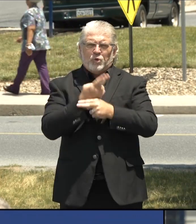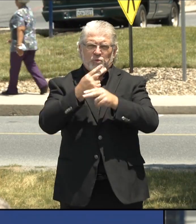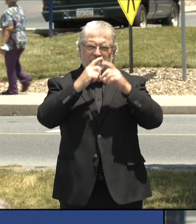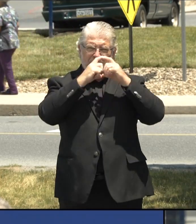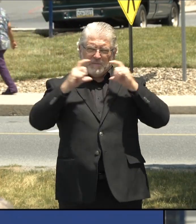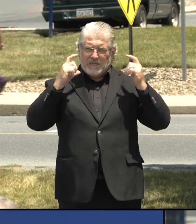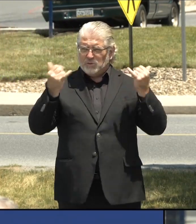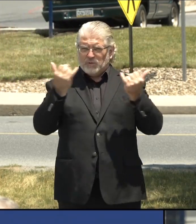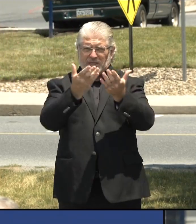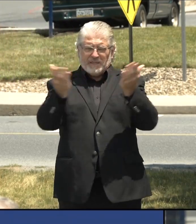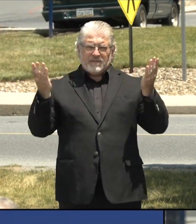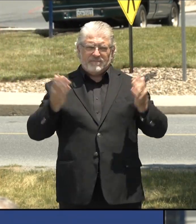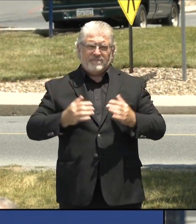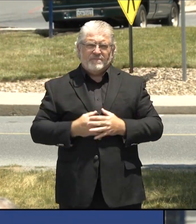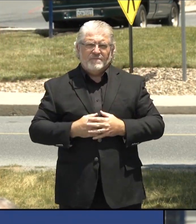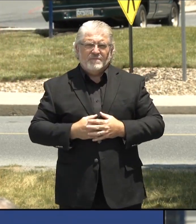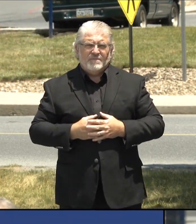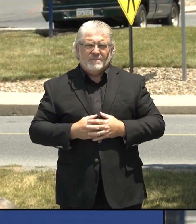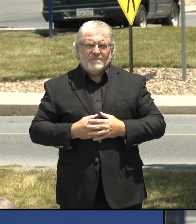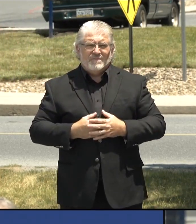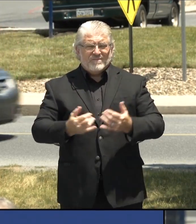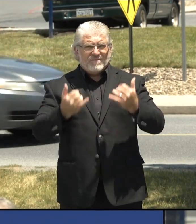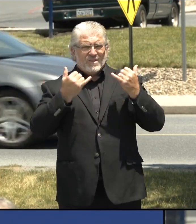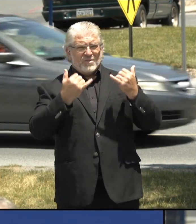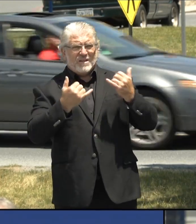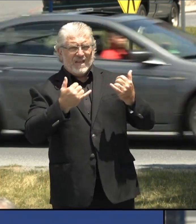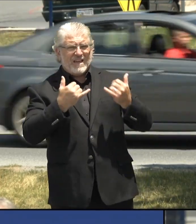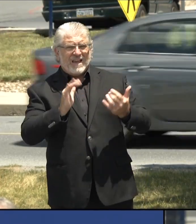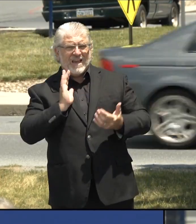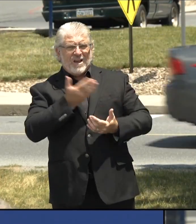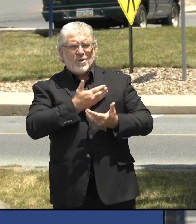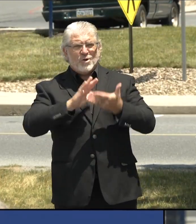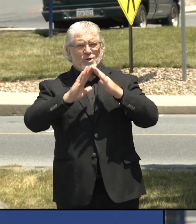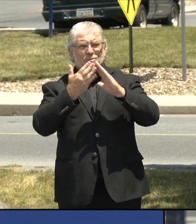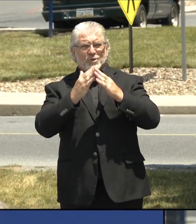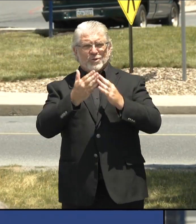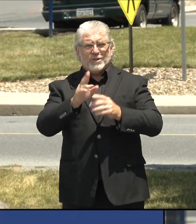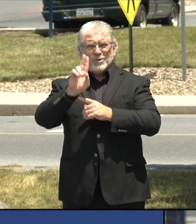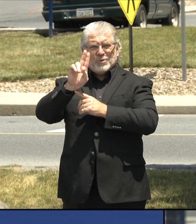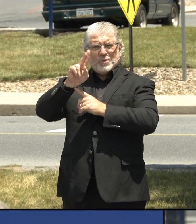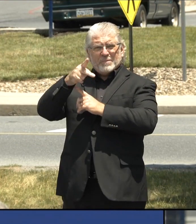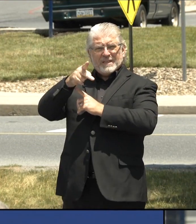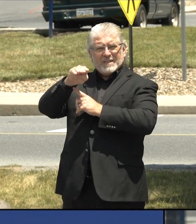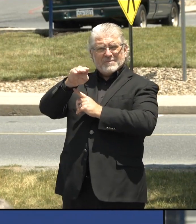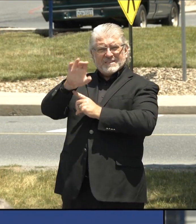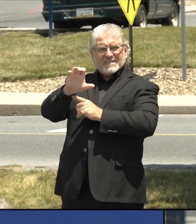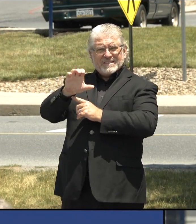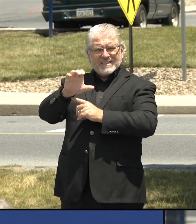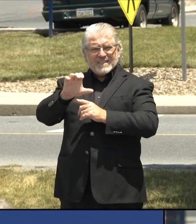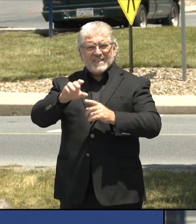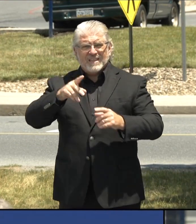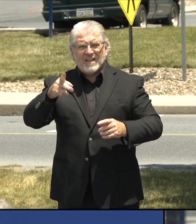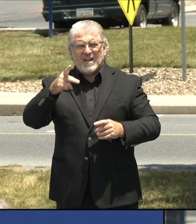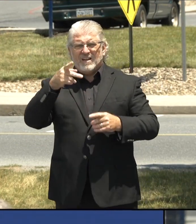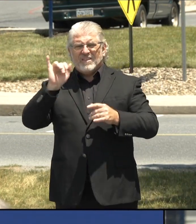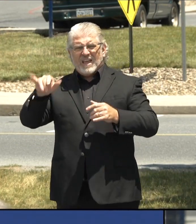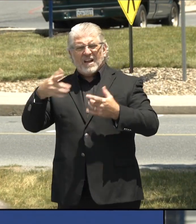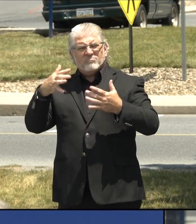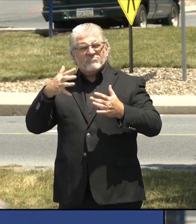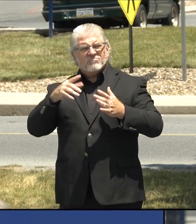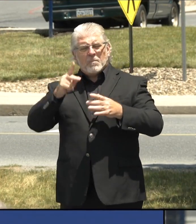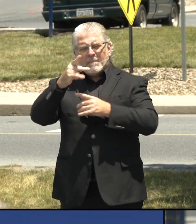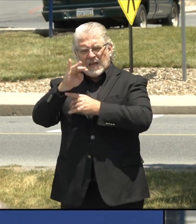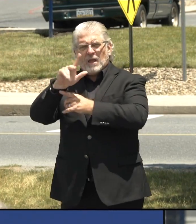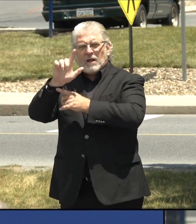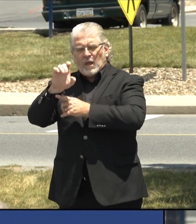Our setting today is Community General Osteopathic Hospital behind me, but we are here to thank not only our staff at Community